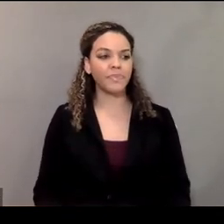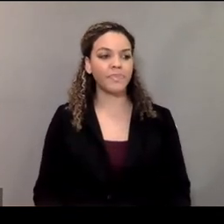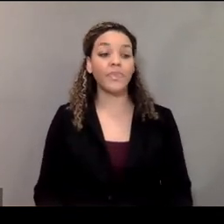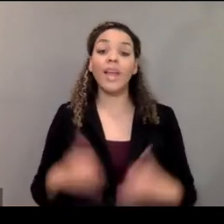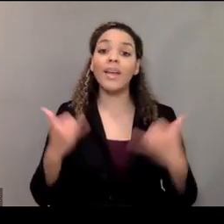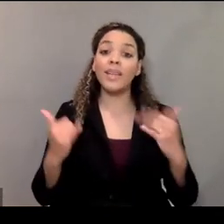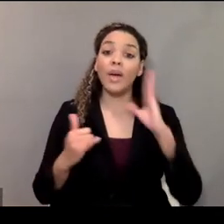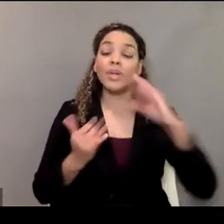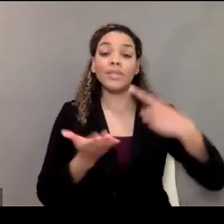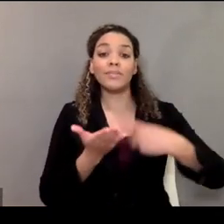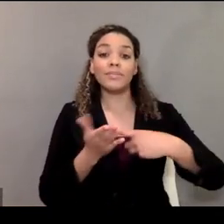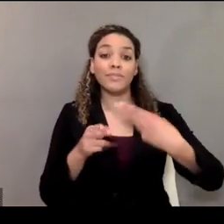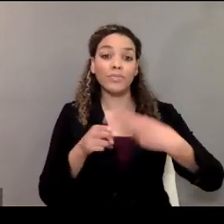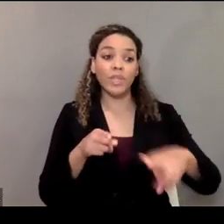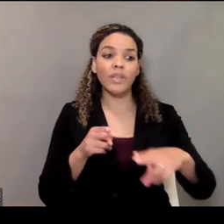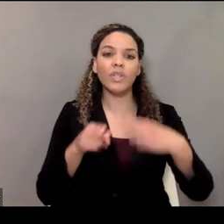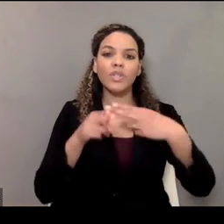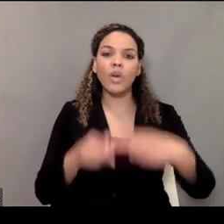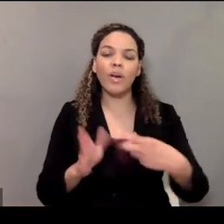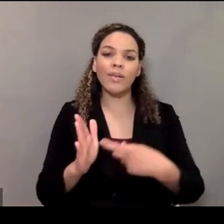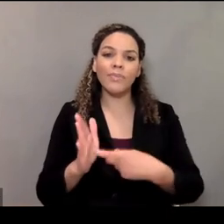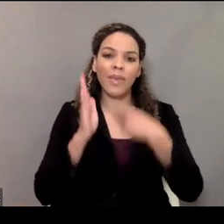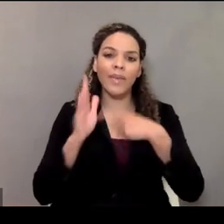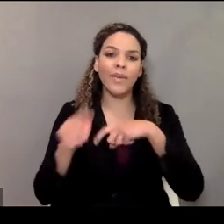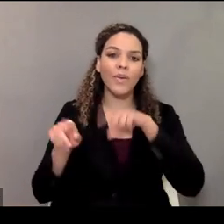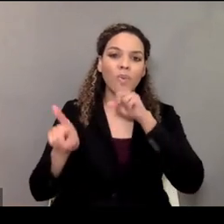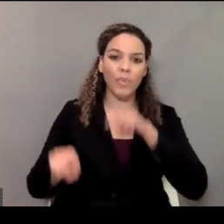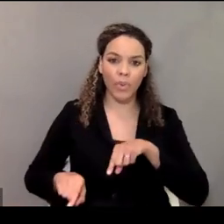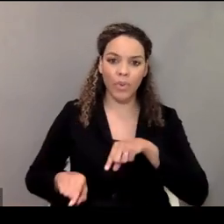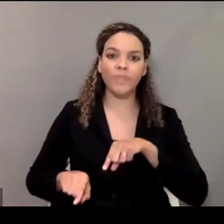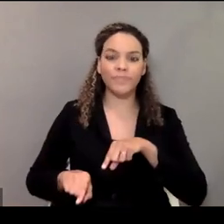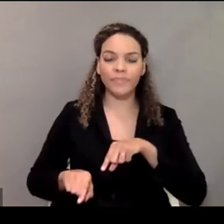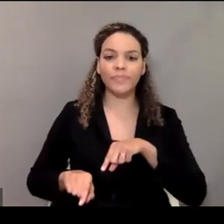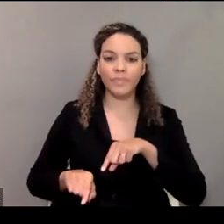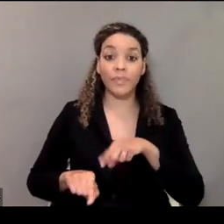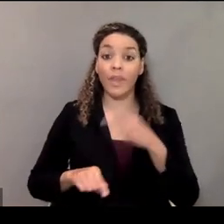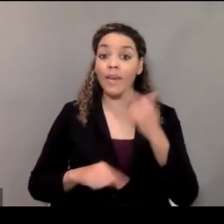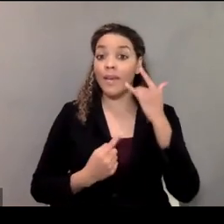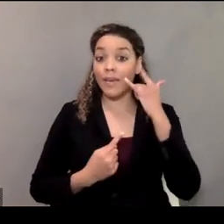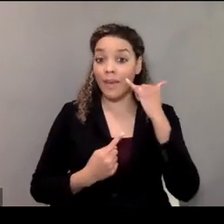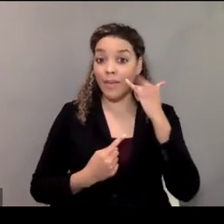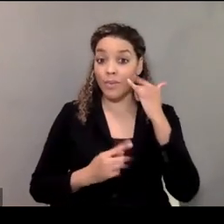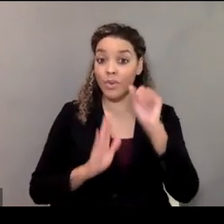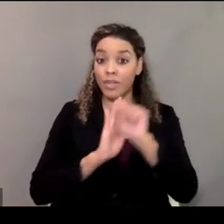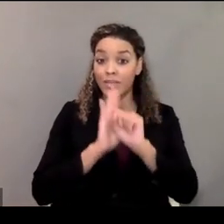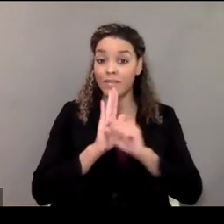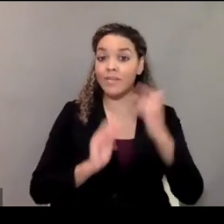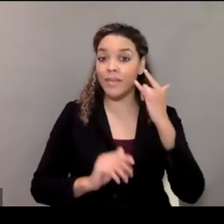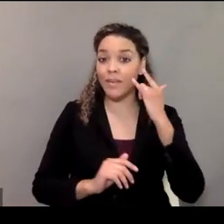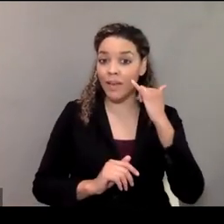Now we're going to talk about a little bit about what's called mandated reporting. In California,